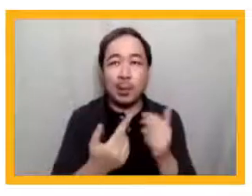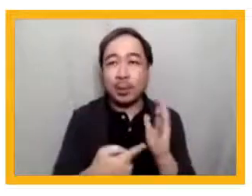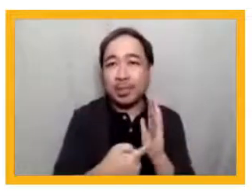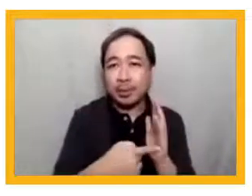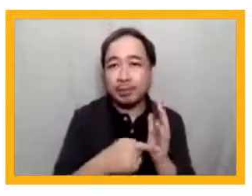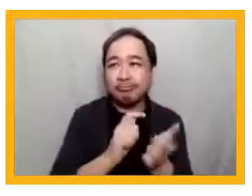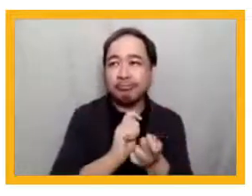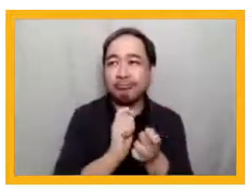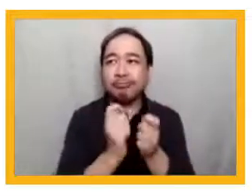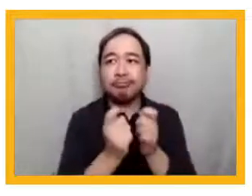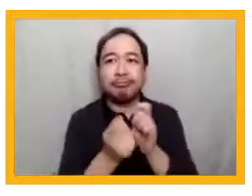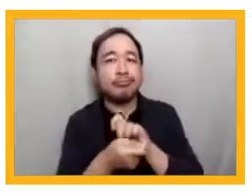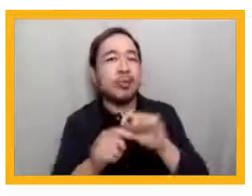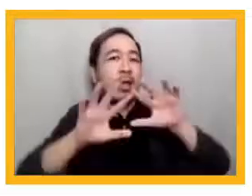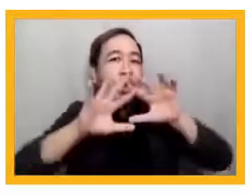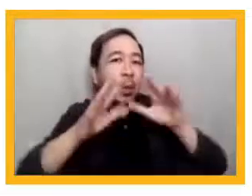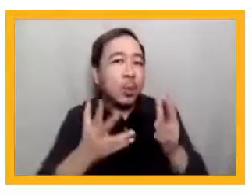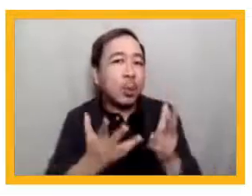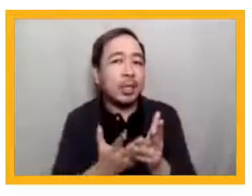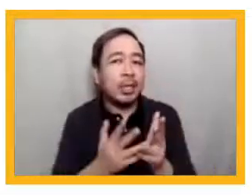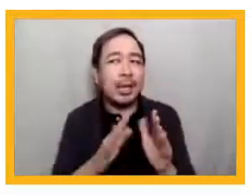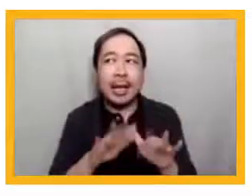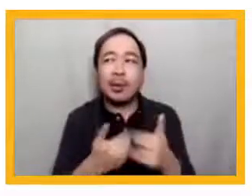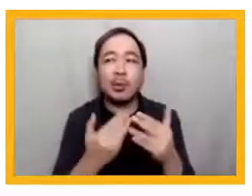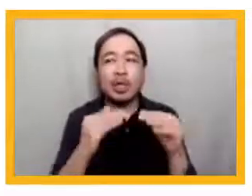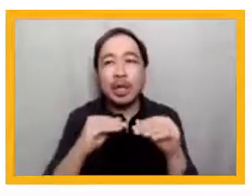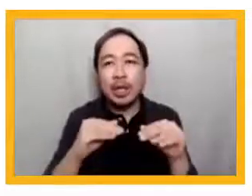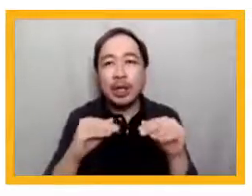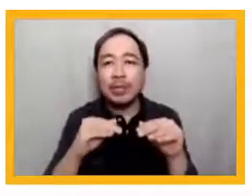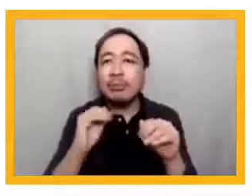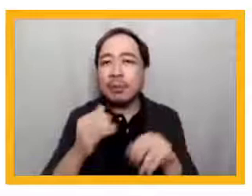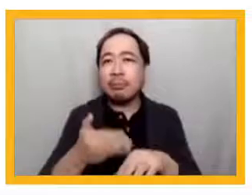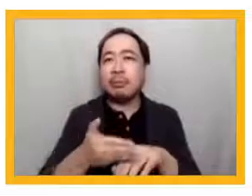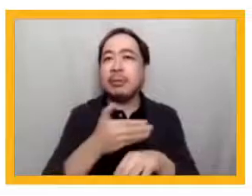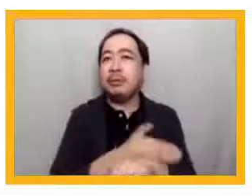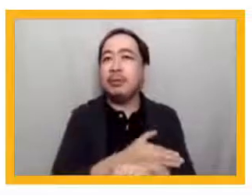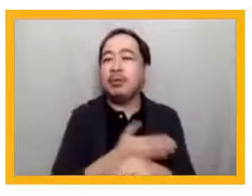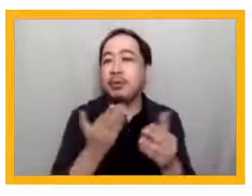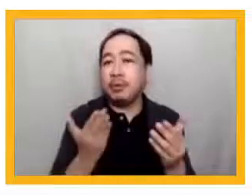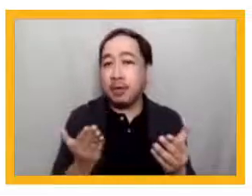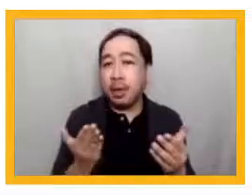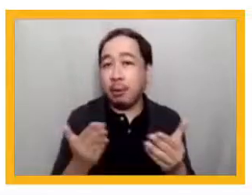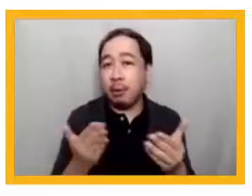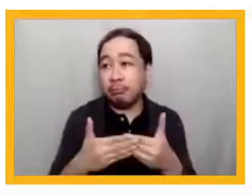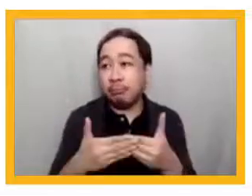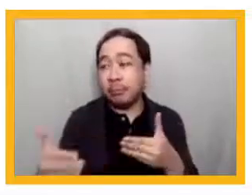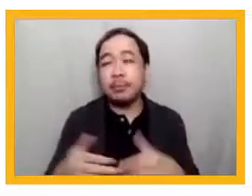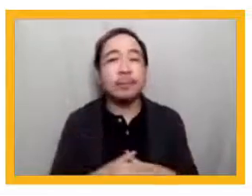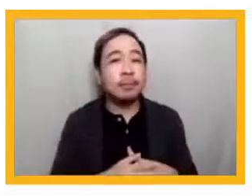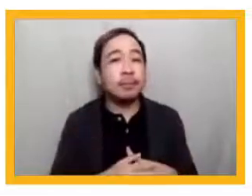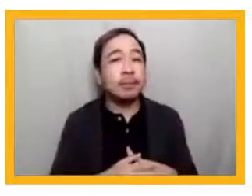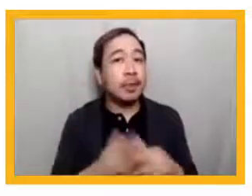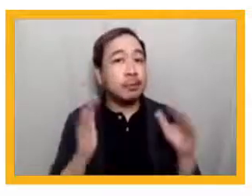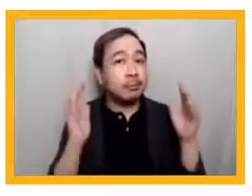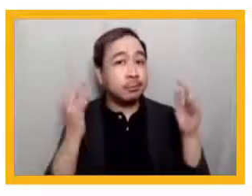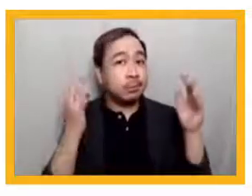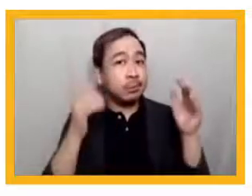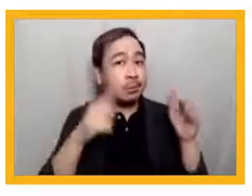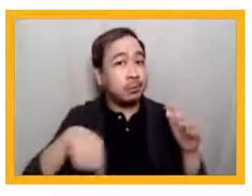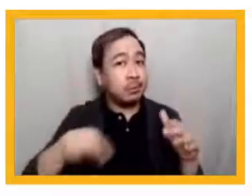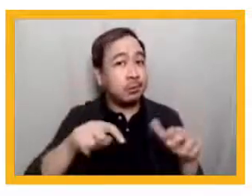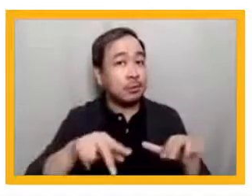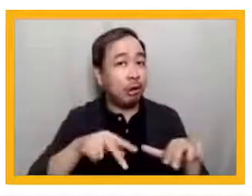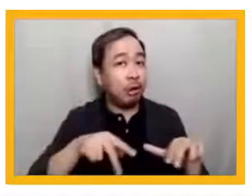reshaping in how learning for all inequity can be scaled up. I want to congratulate the organizers for a meticulously